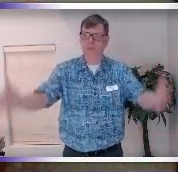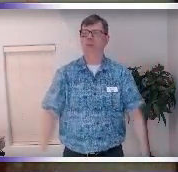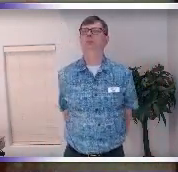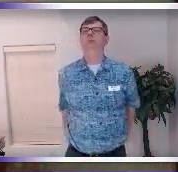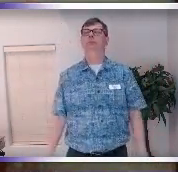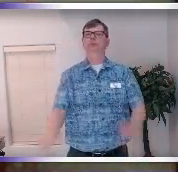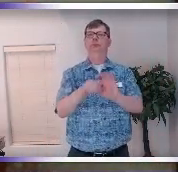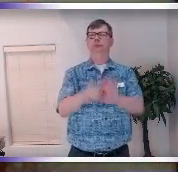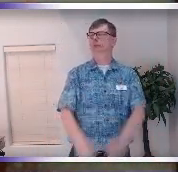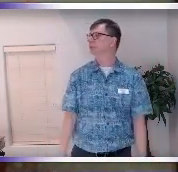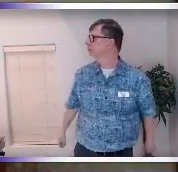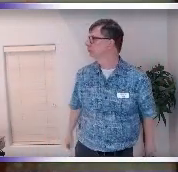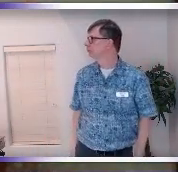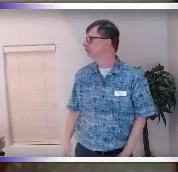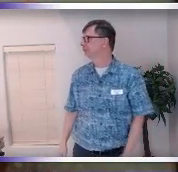demand